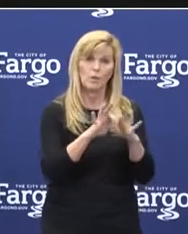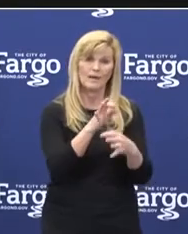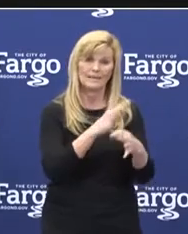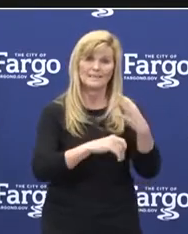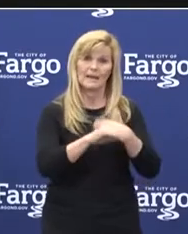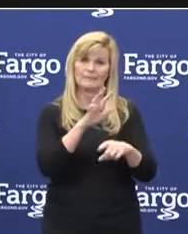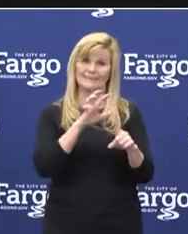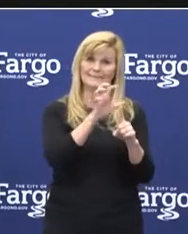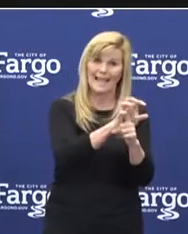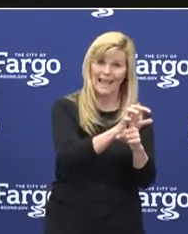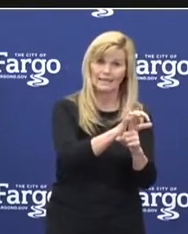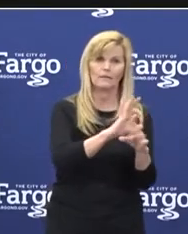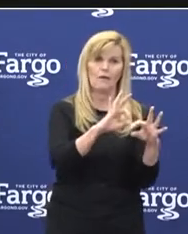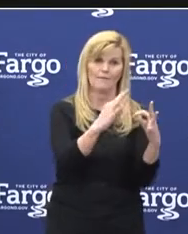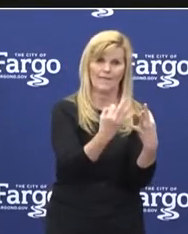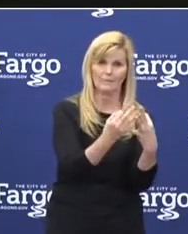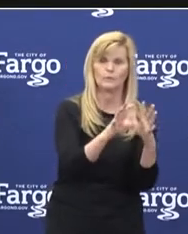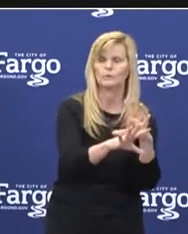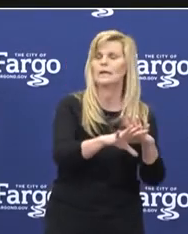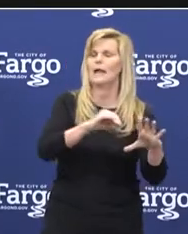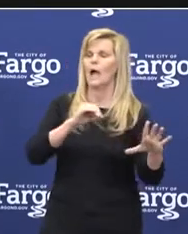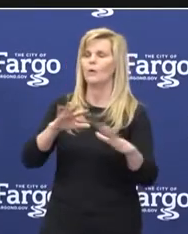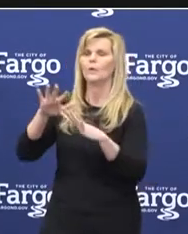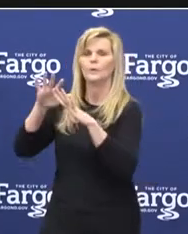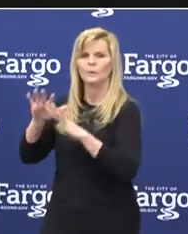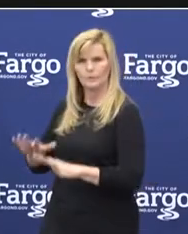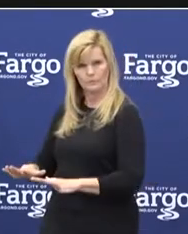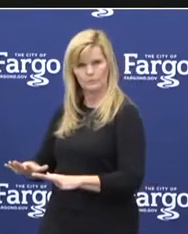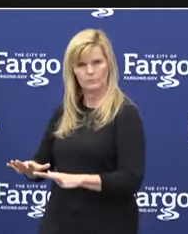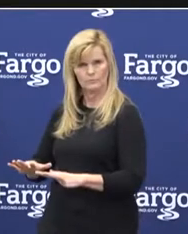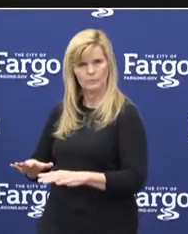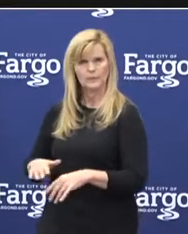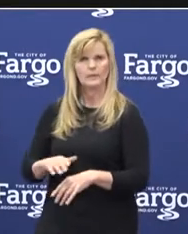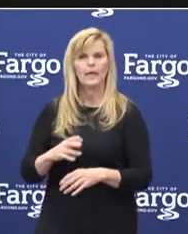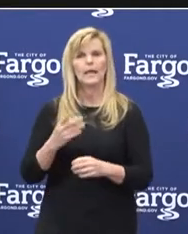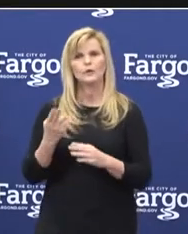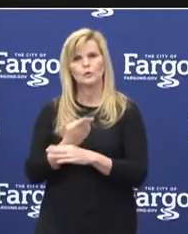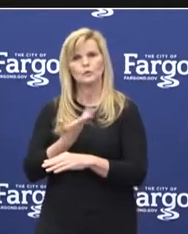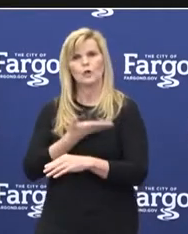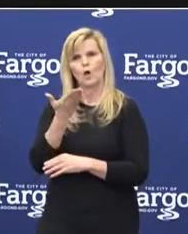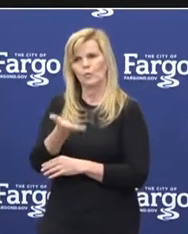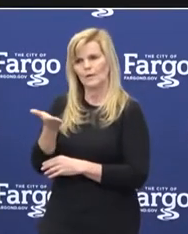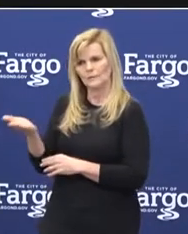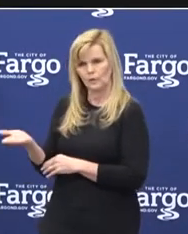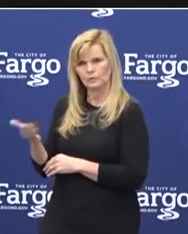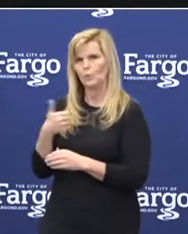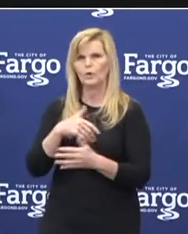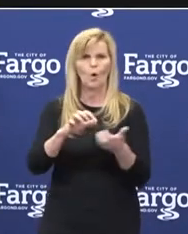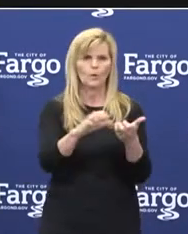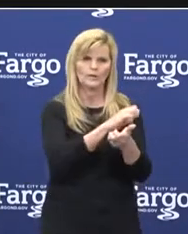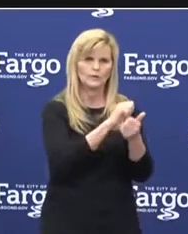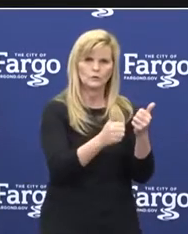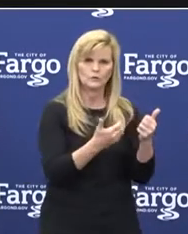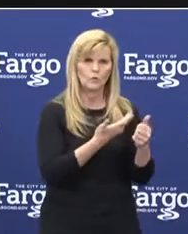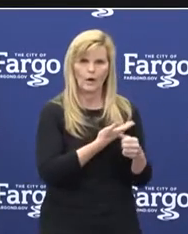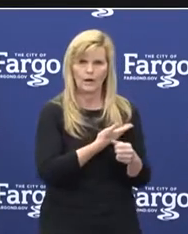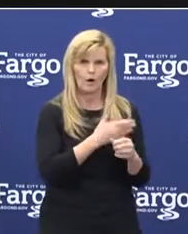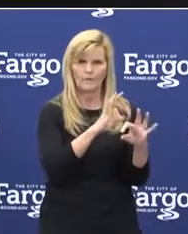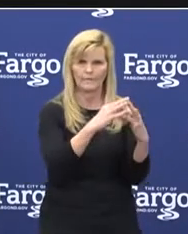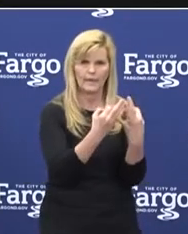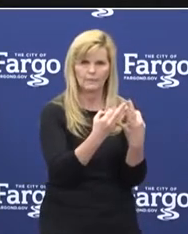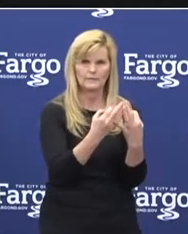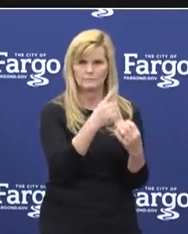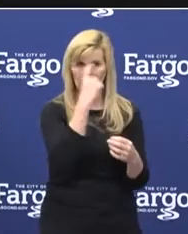to keep that family strong and as a resource, rather than destroying it by an act of domestic